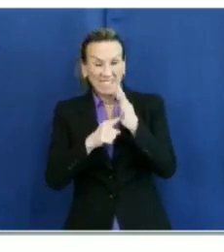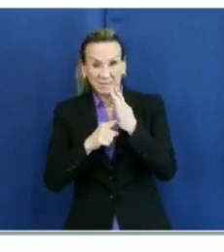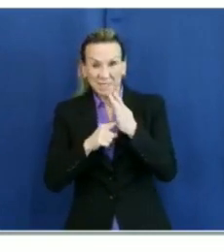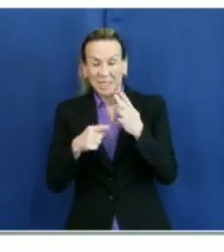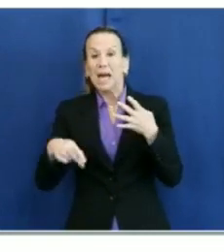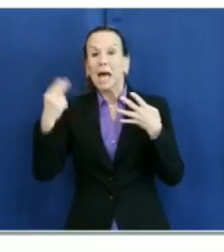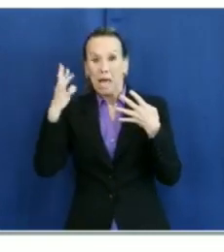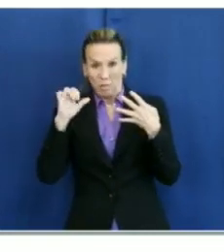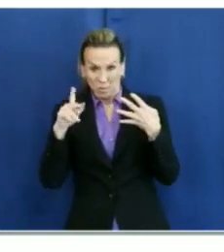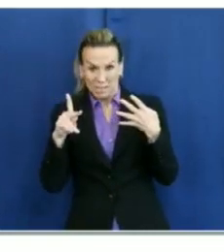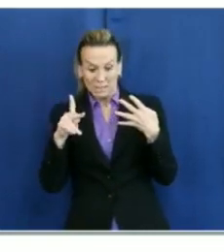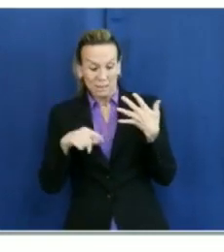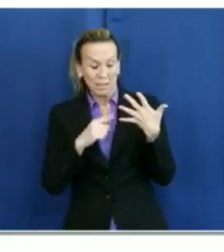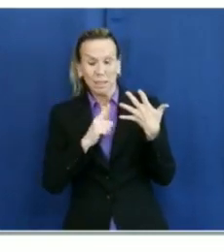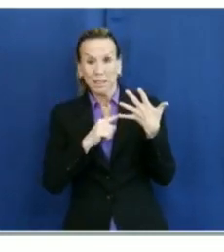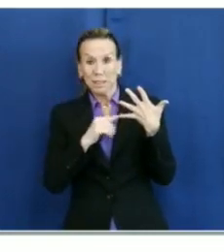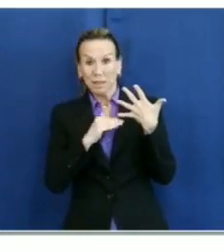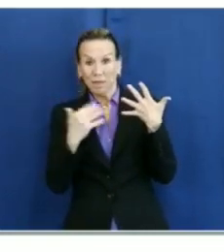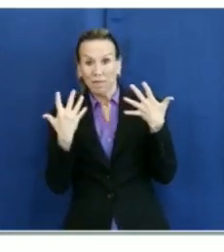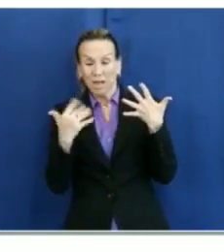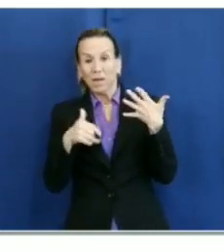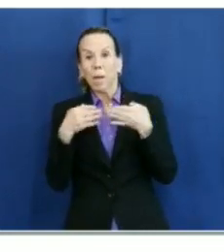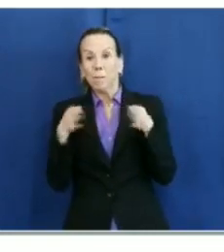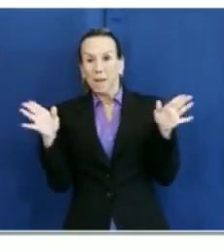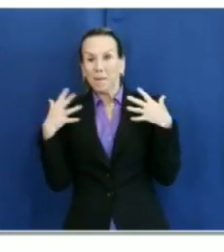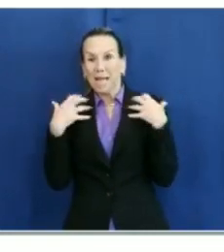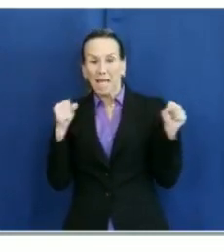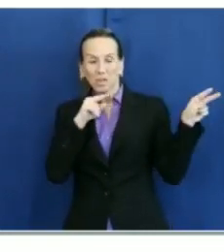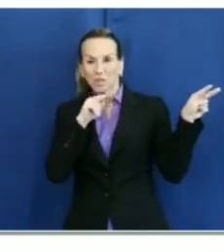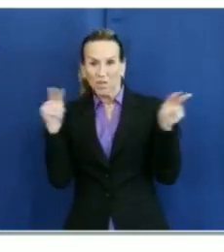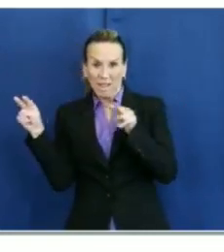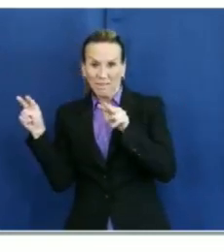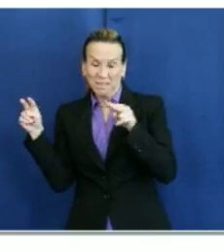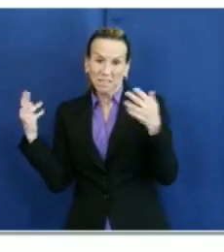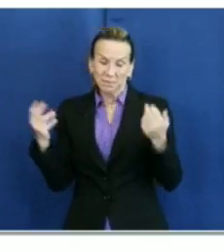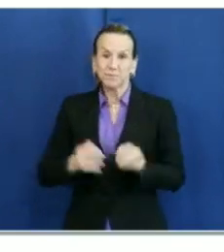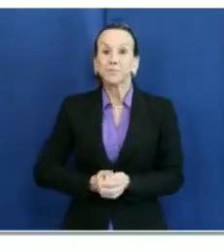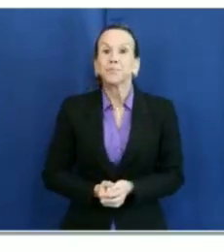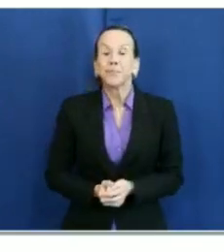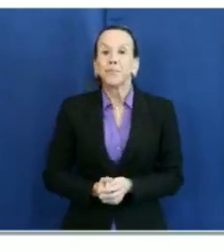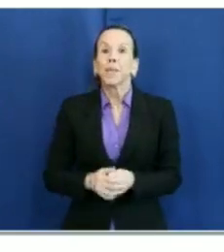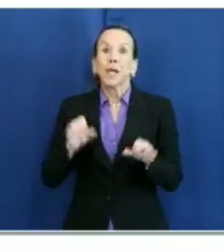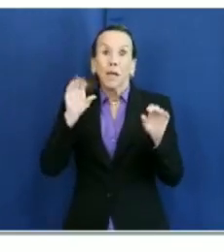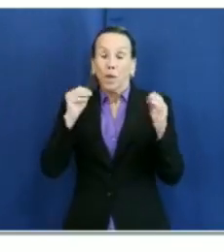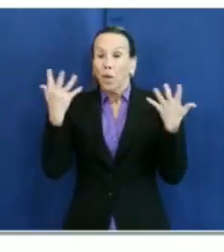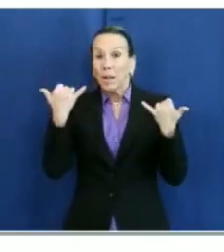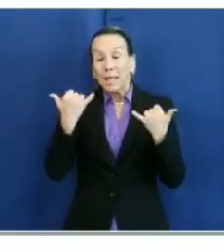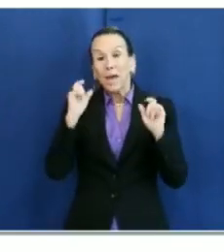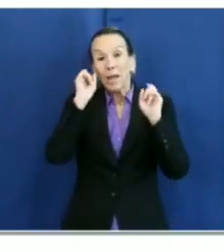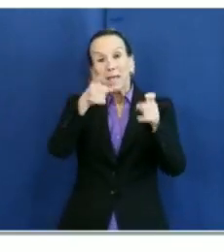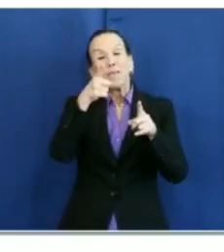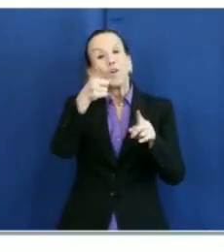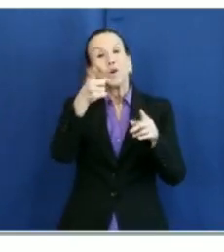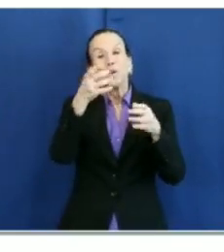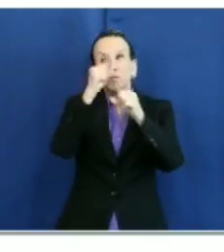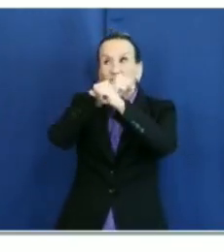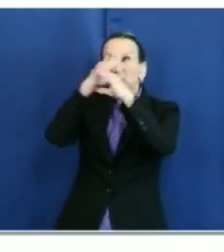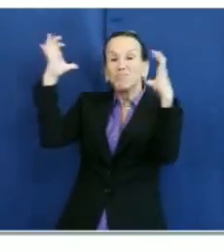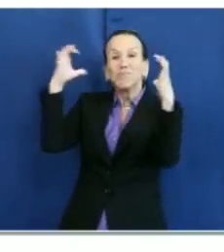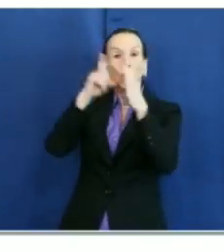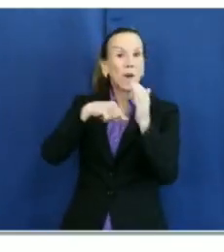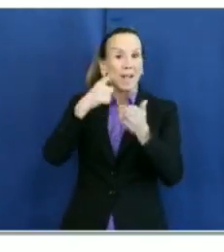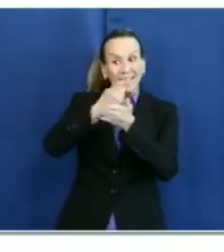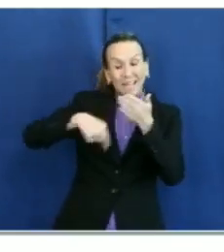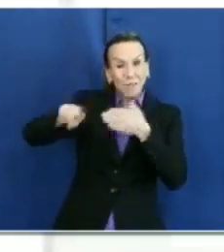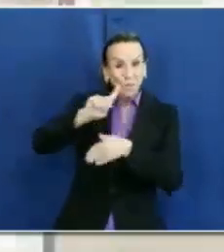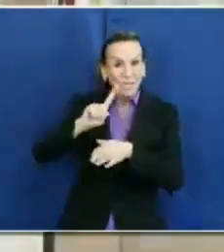And last, again, tier five, public health surveillance. Now, to give you a preview for next week's briefing,